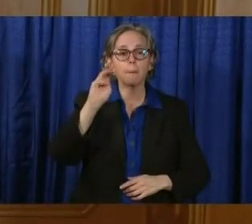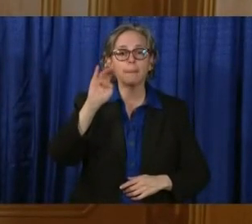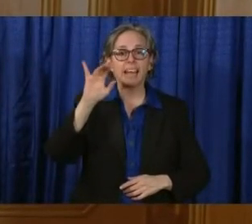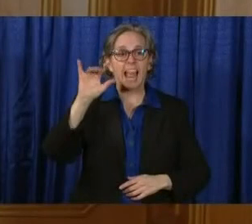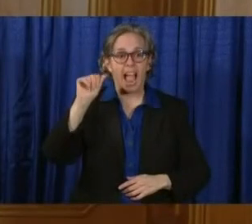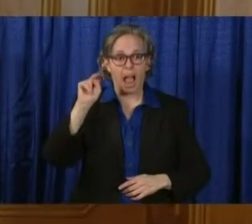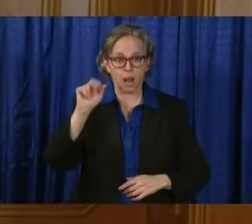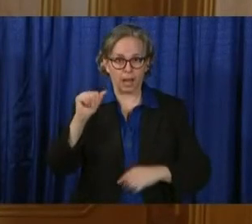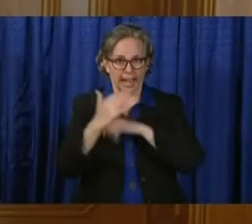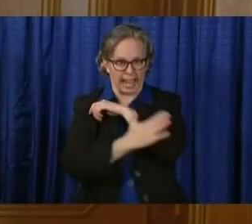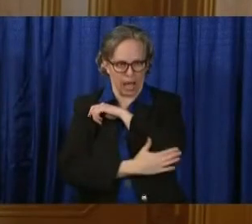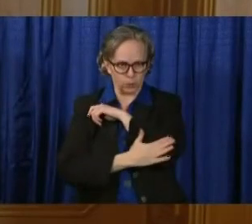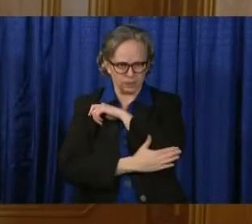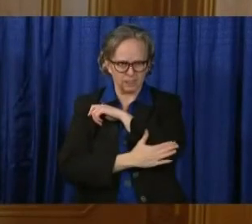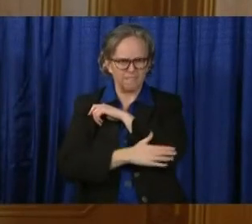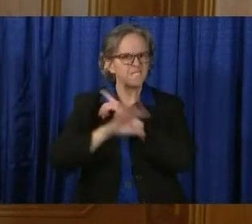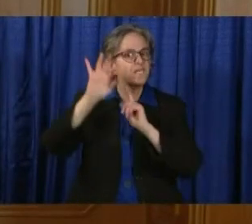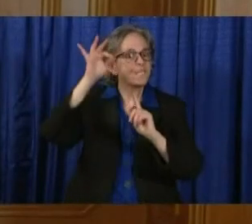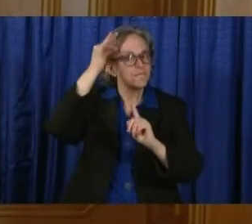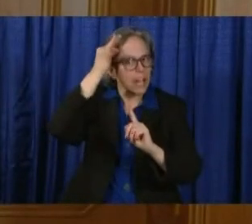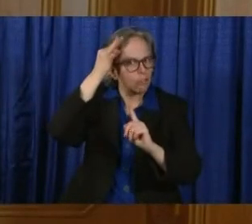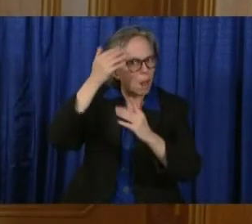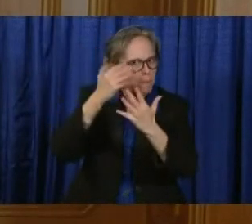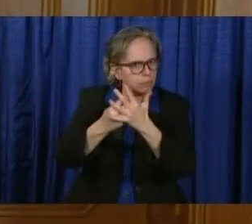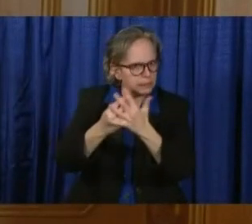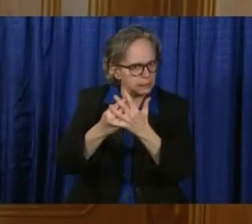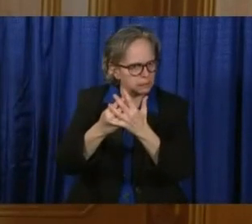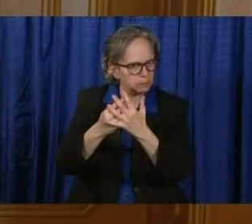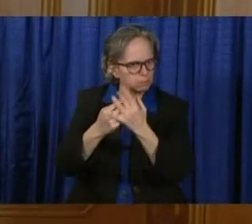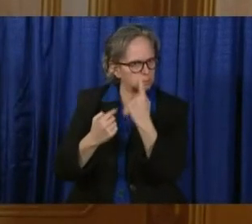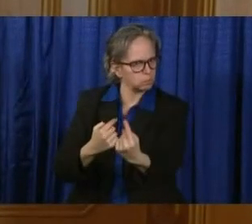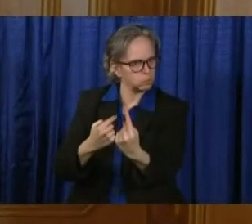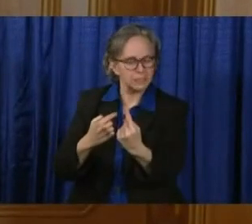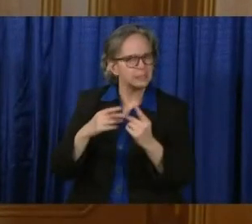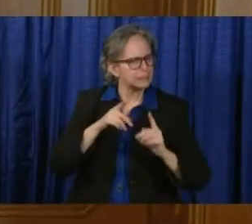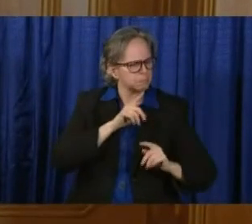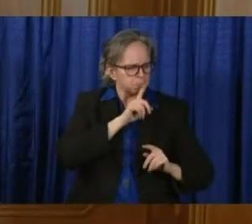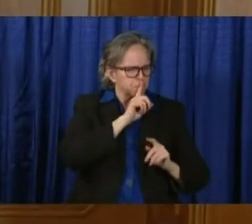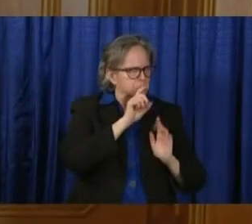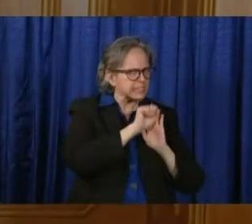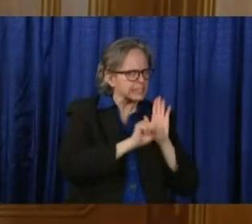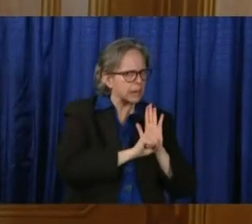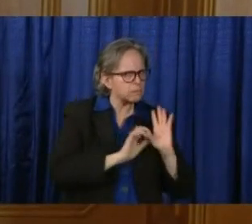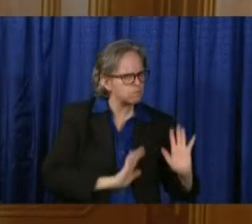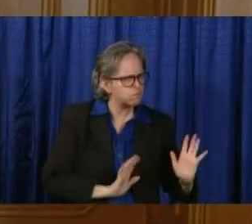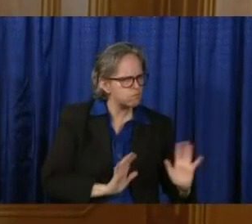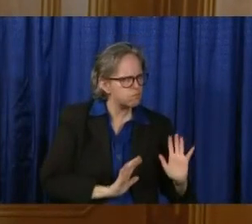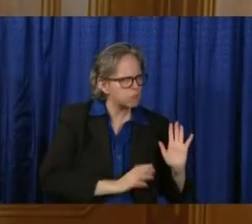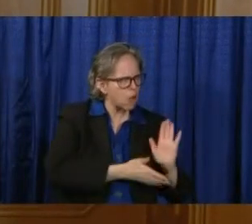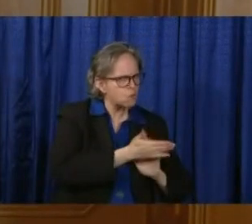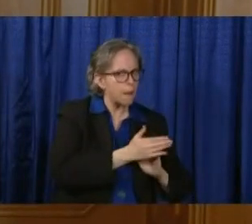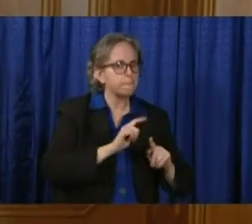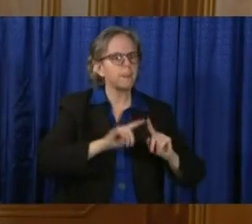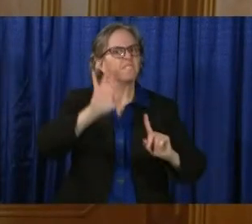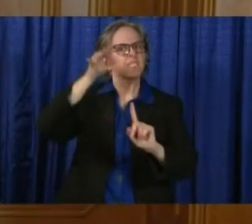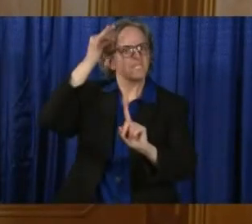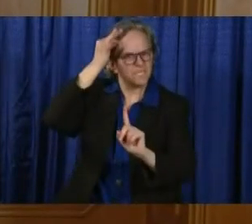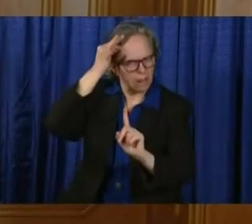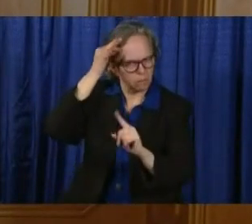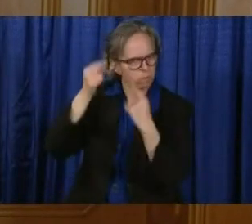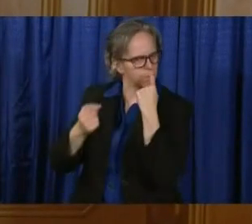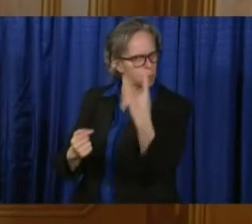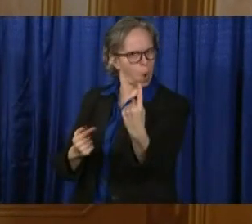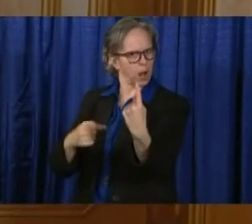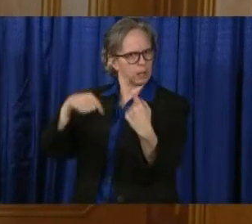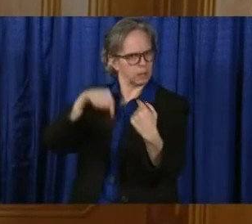prison. It houses federal prisoners. It is not run by the state, and it houses federal prisoners and